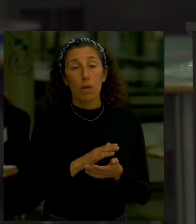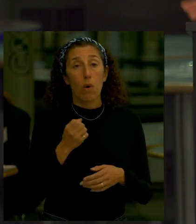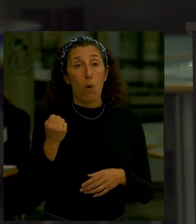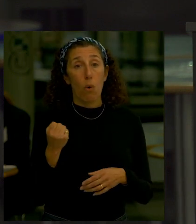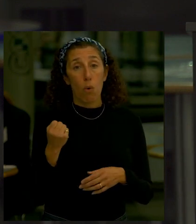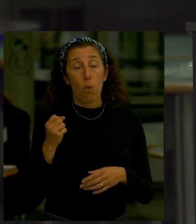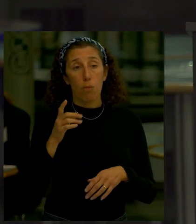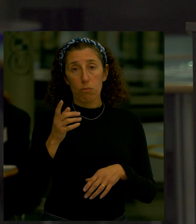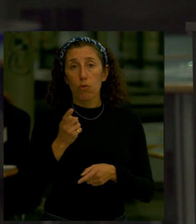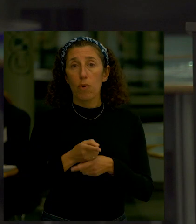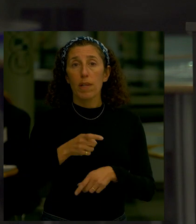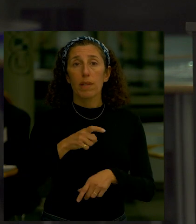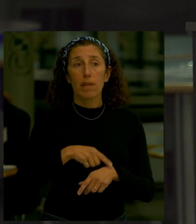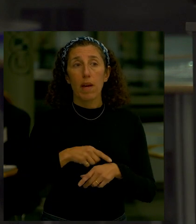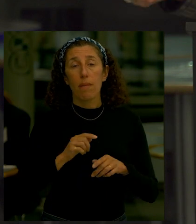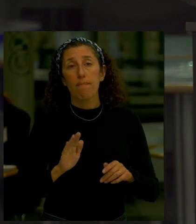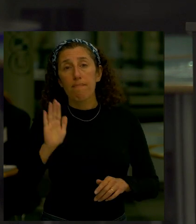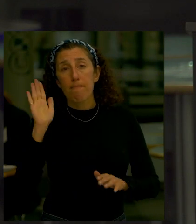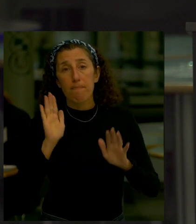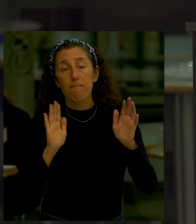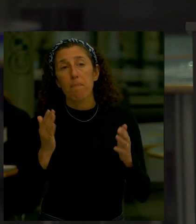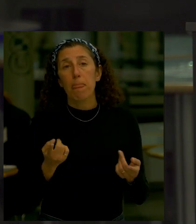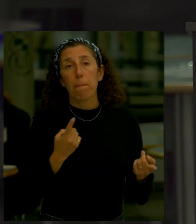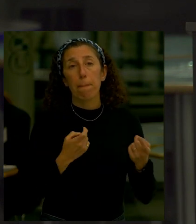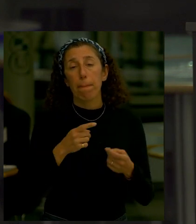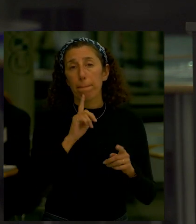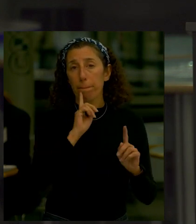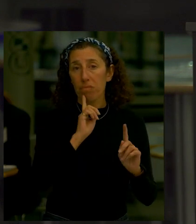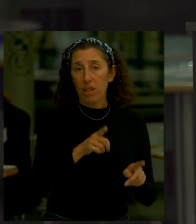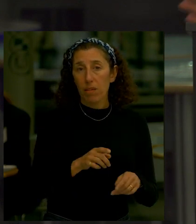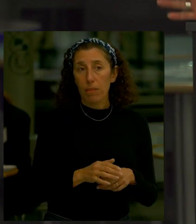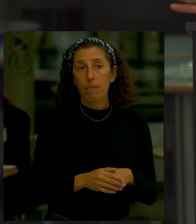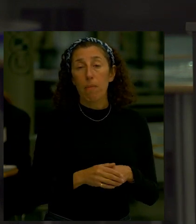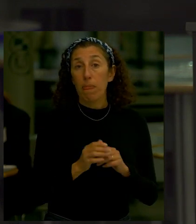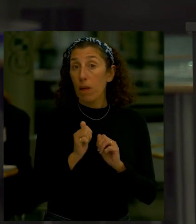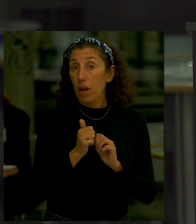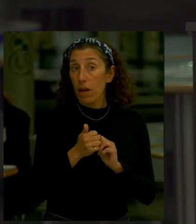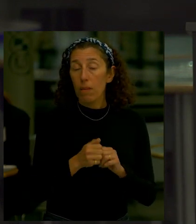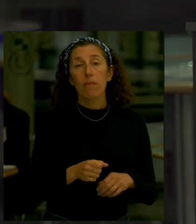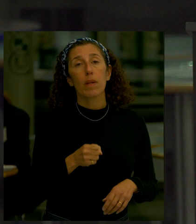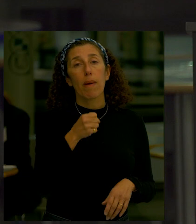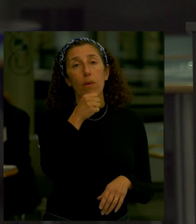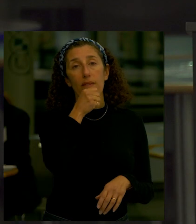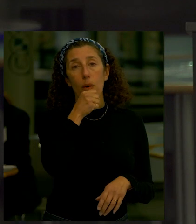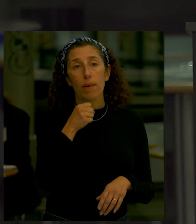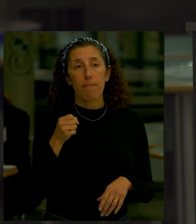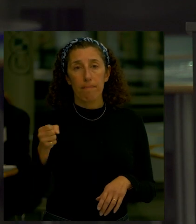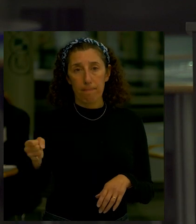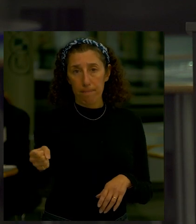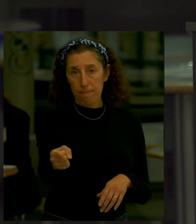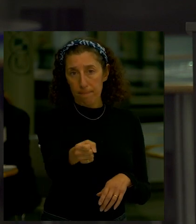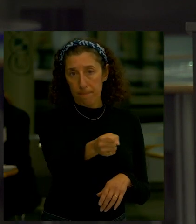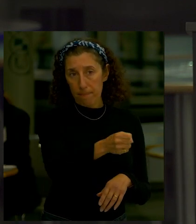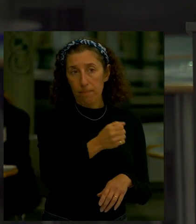at the point at the point we do a Q&A we'll have someone coming around with a microphone you'll be able to ask your question and we'll answer as